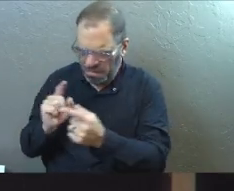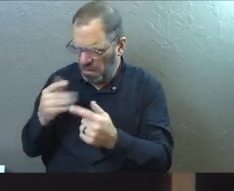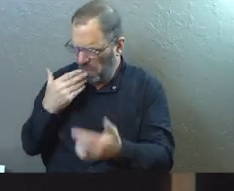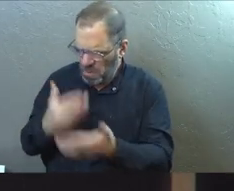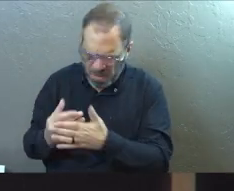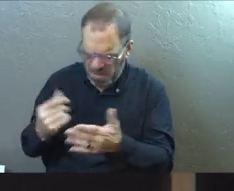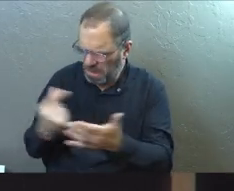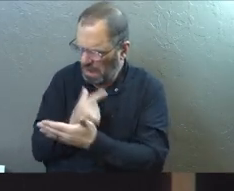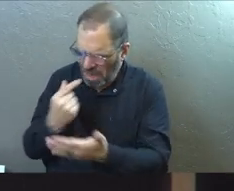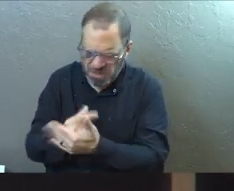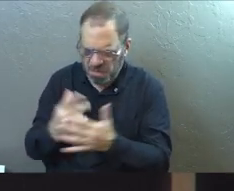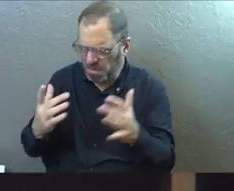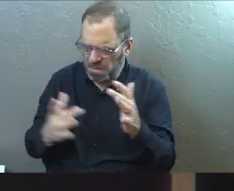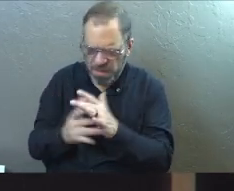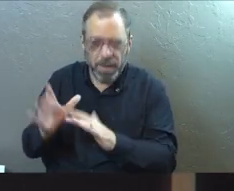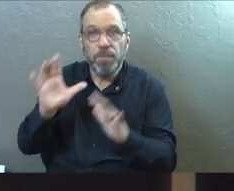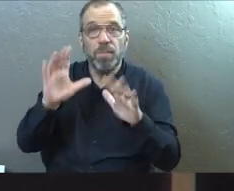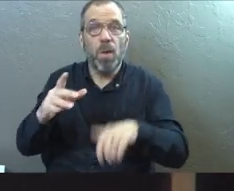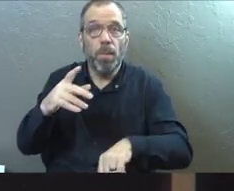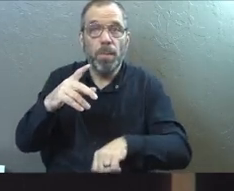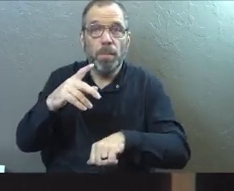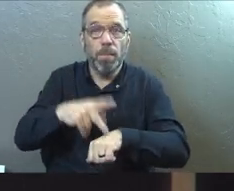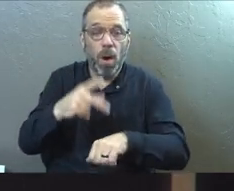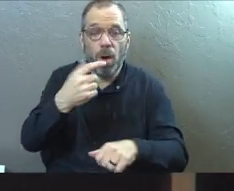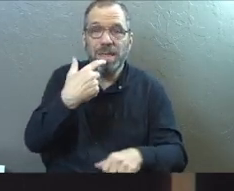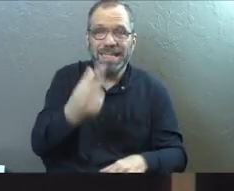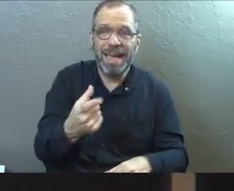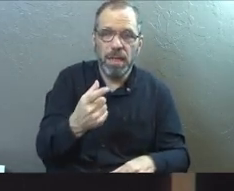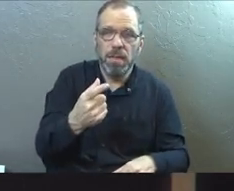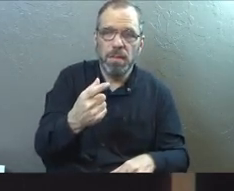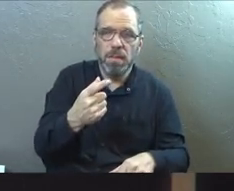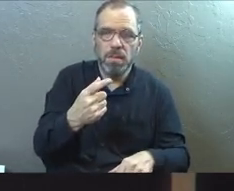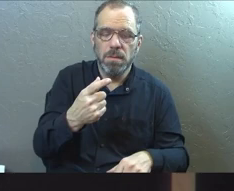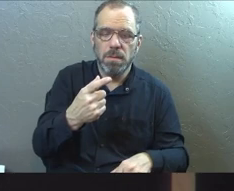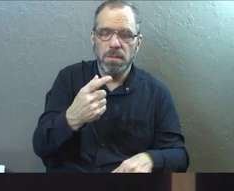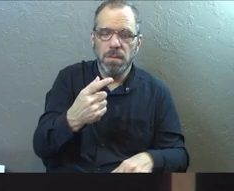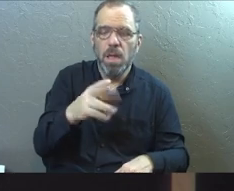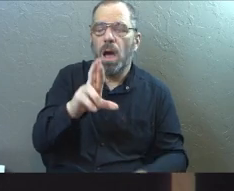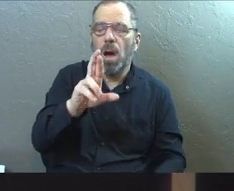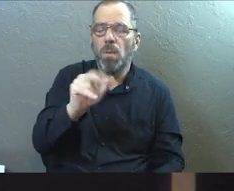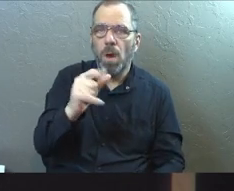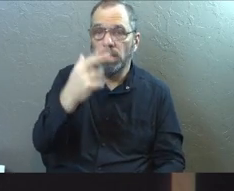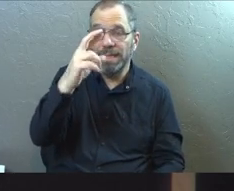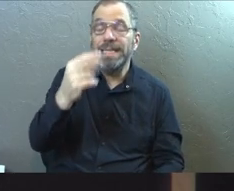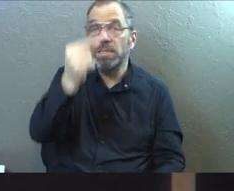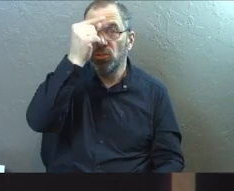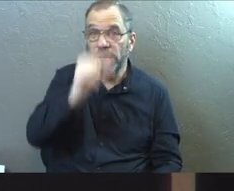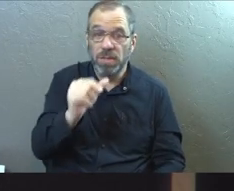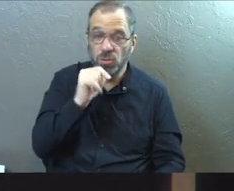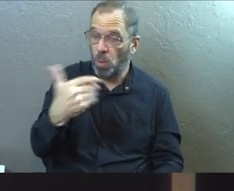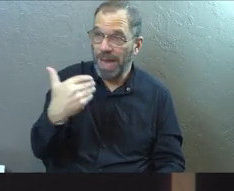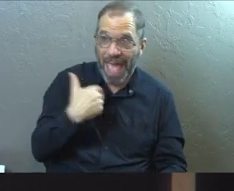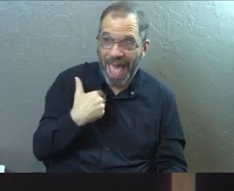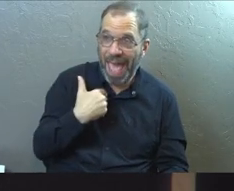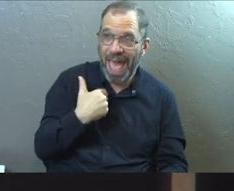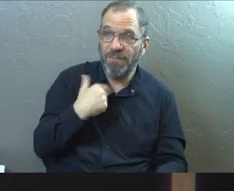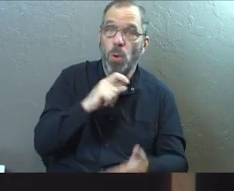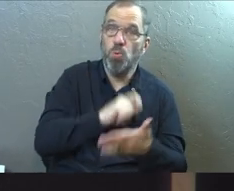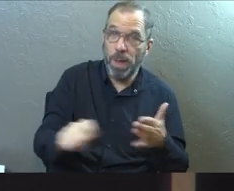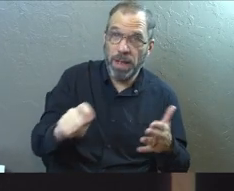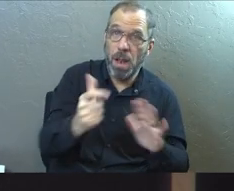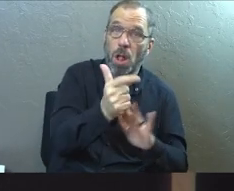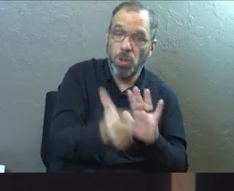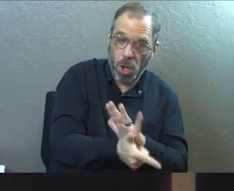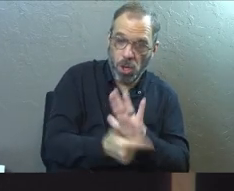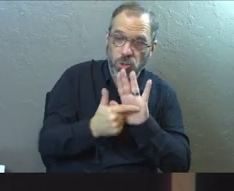the good news of Jesus? So this is what Paul says in Romans 2, verses 14 and 15. It says, Even Gentiles who do not have God's written law